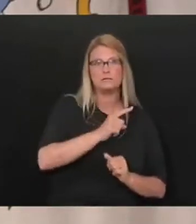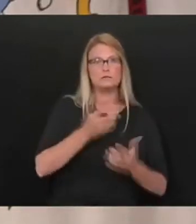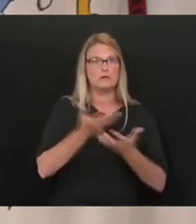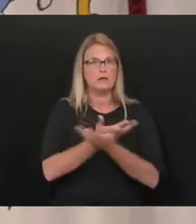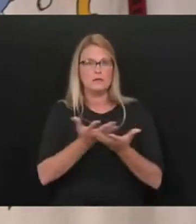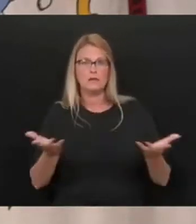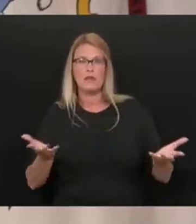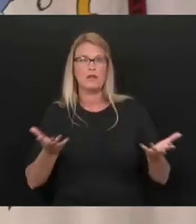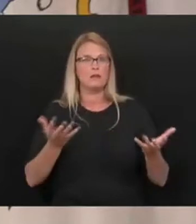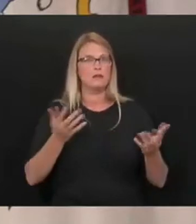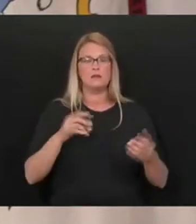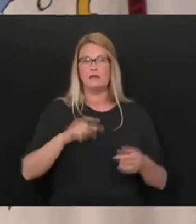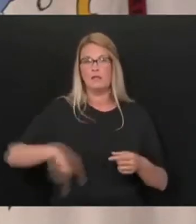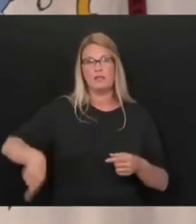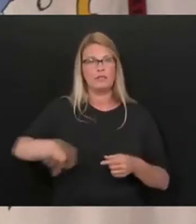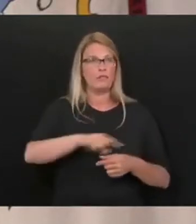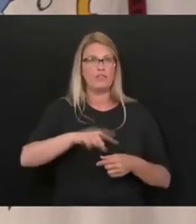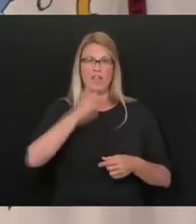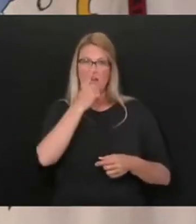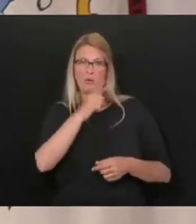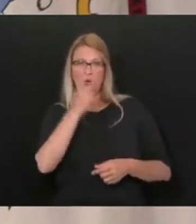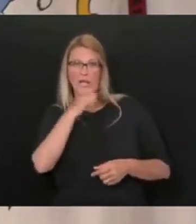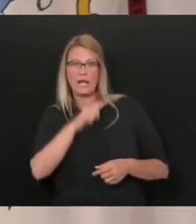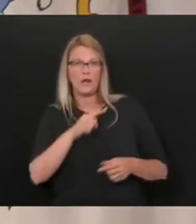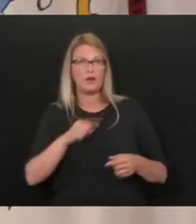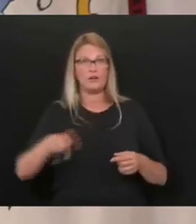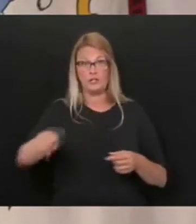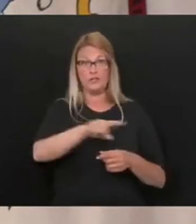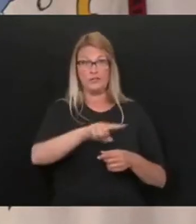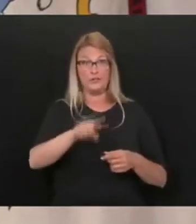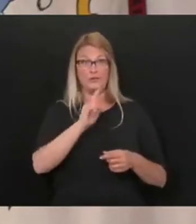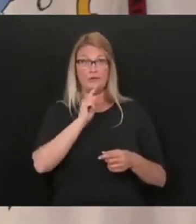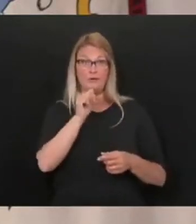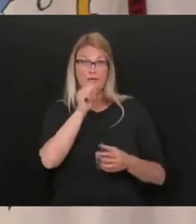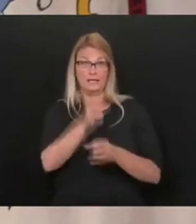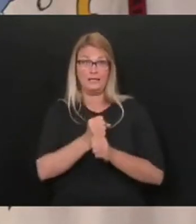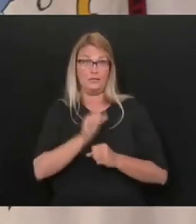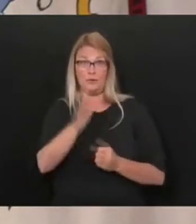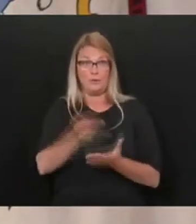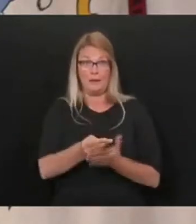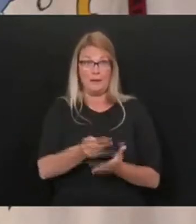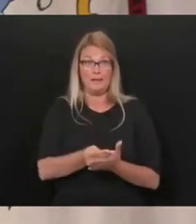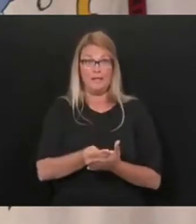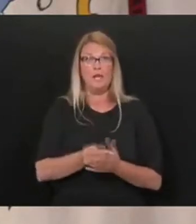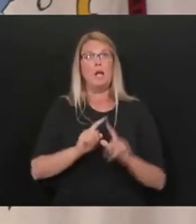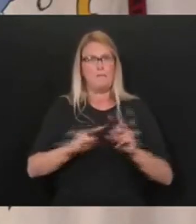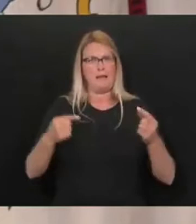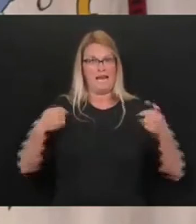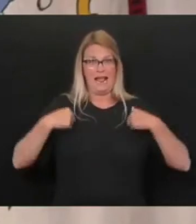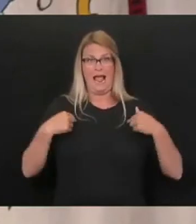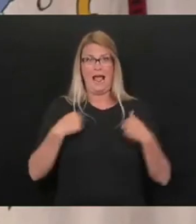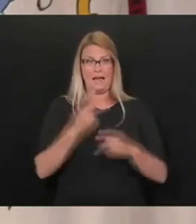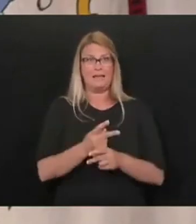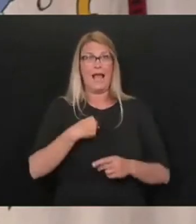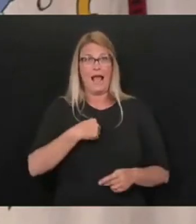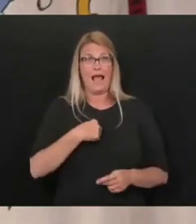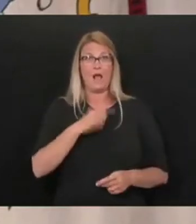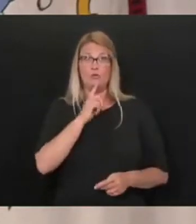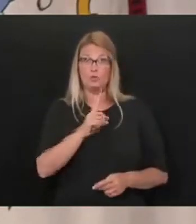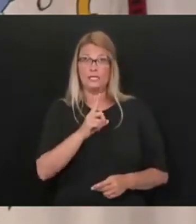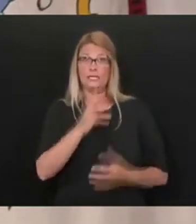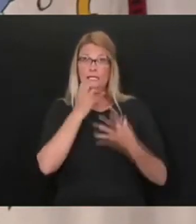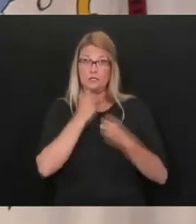criminals, they don't really care about you. We really do. But you've got to understand